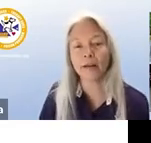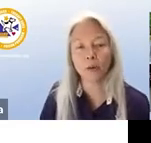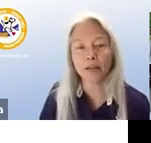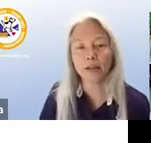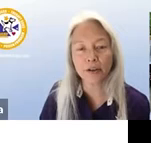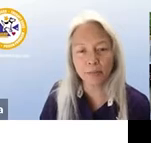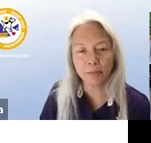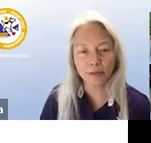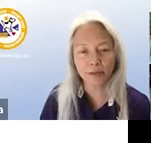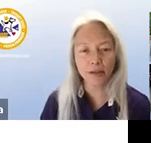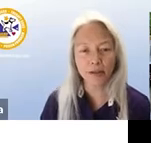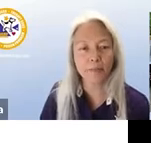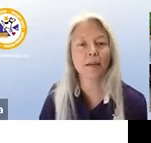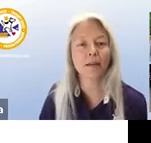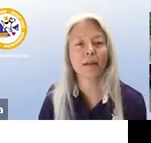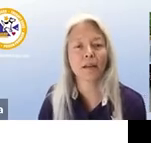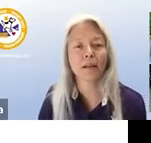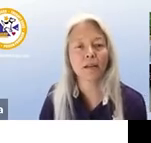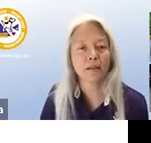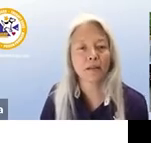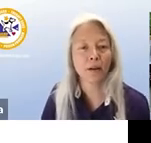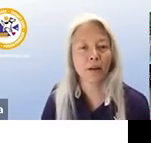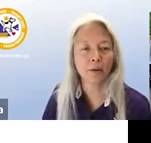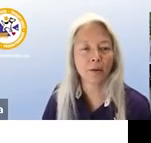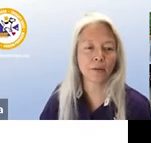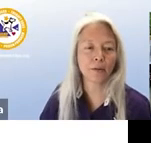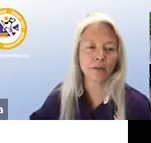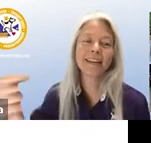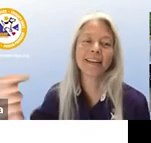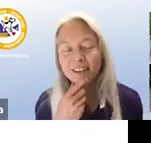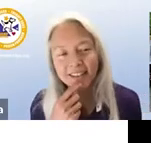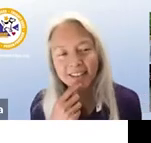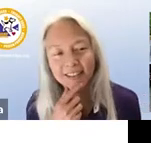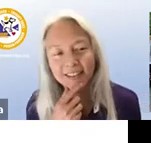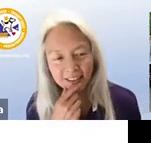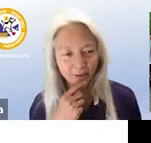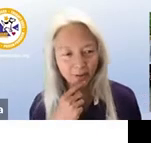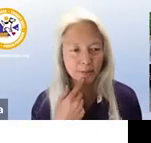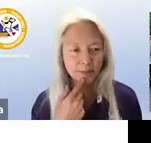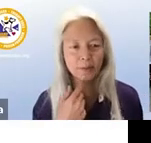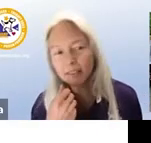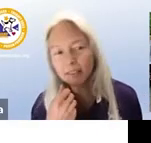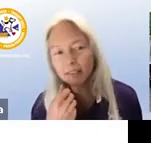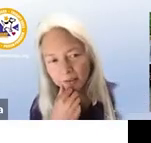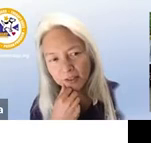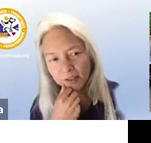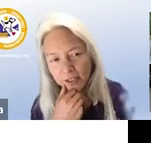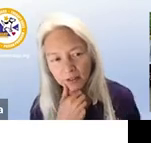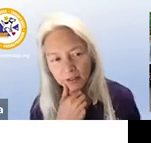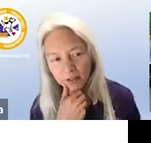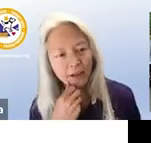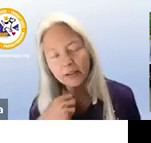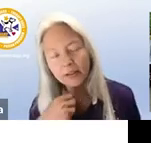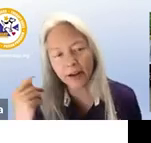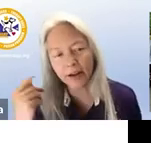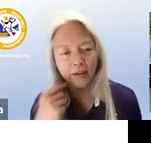in order to actually be a service dog so these are always kind of cracking me up a little bit um service